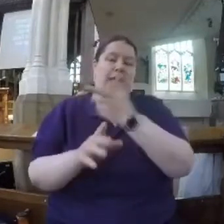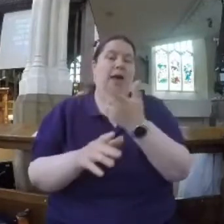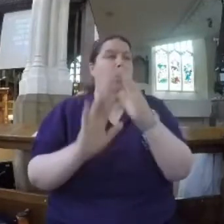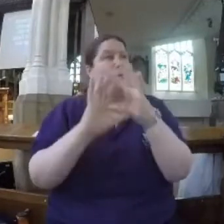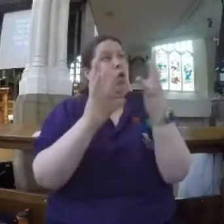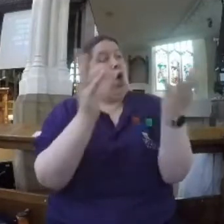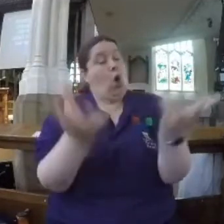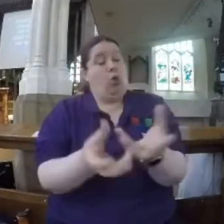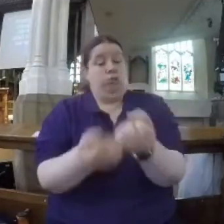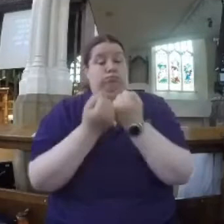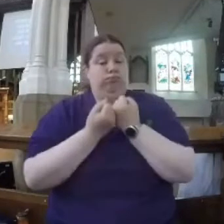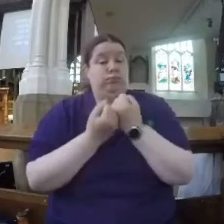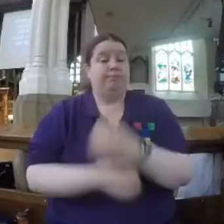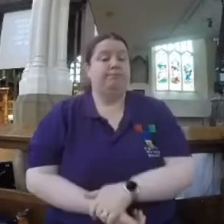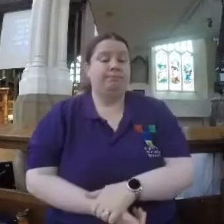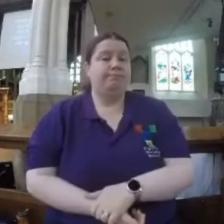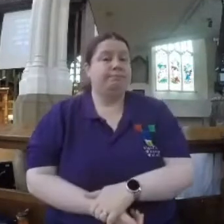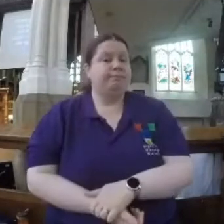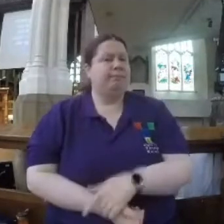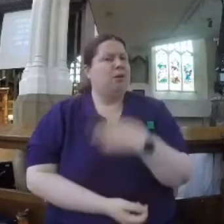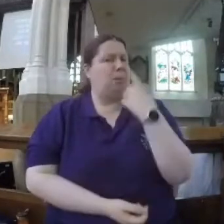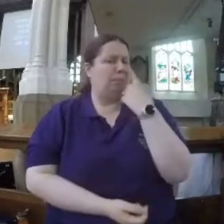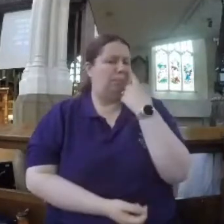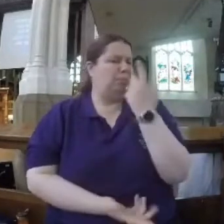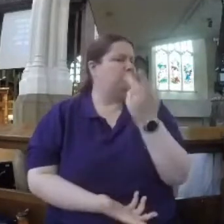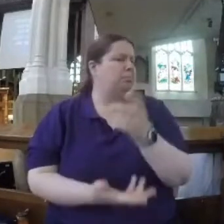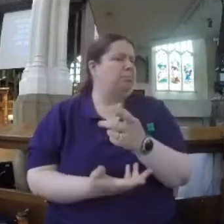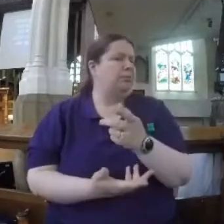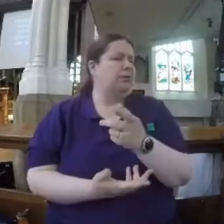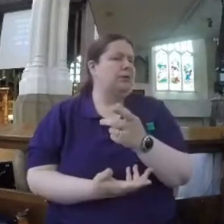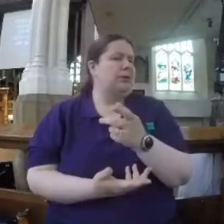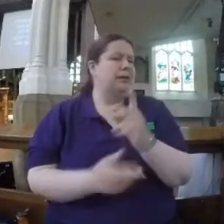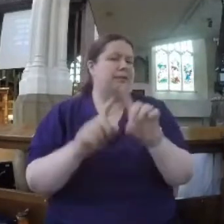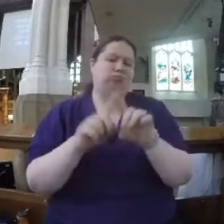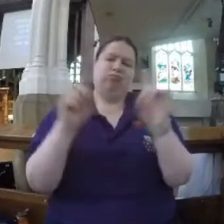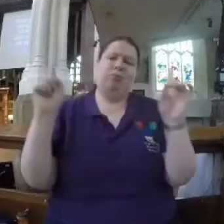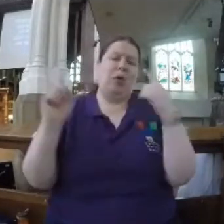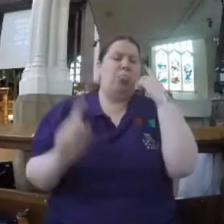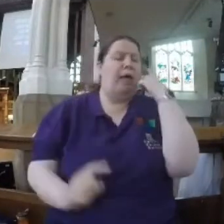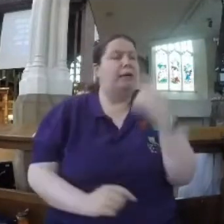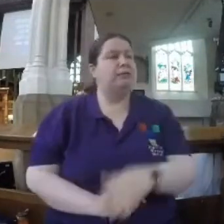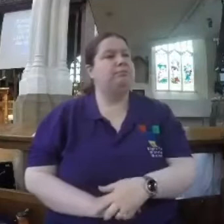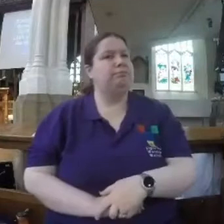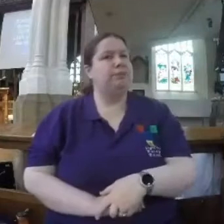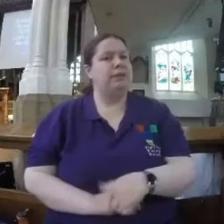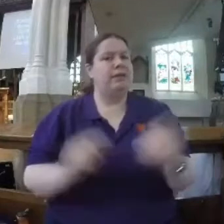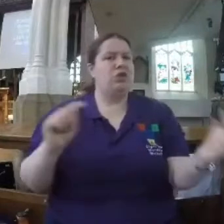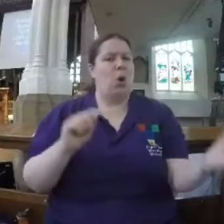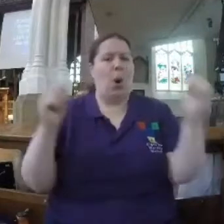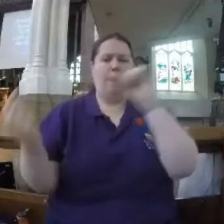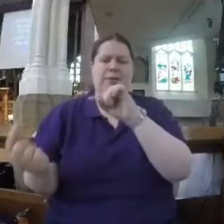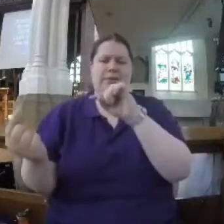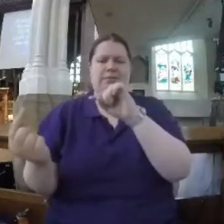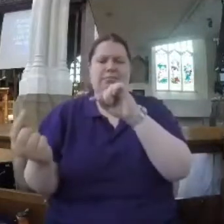And like many of the other Beatitudes, we'll see in this one that it's a paradox. Something that goes against what the